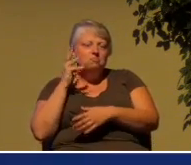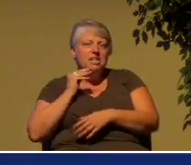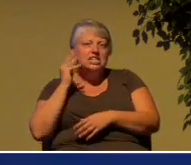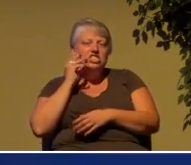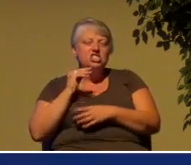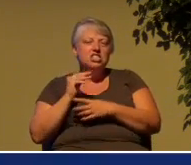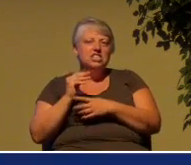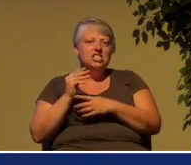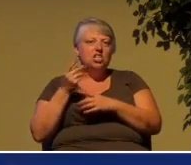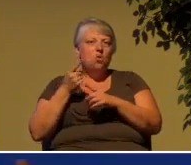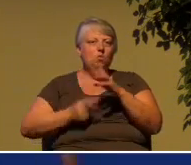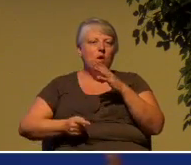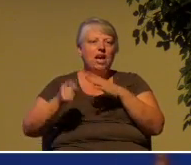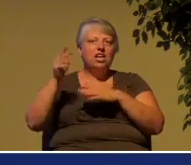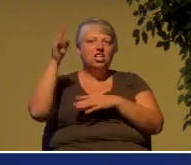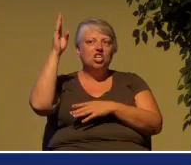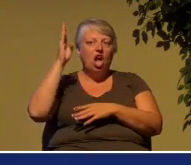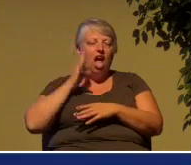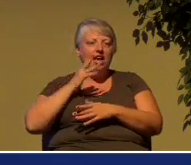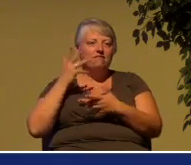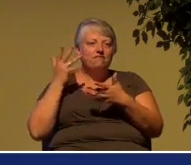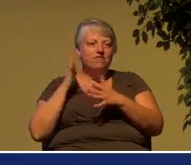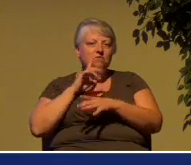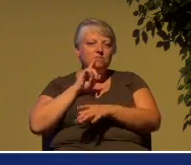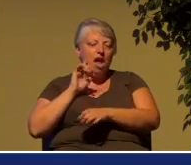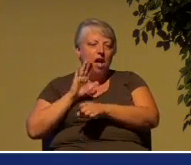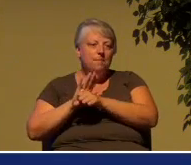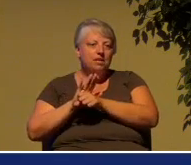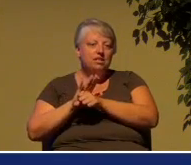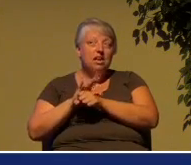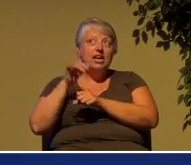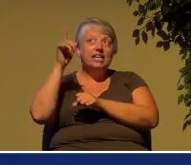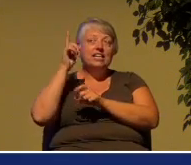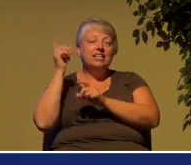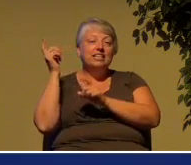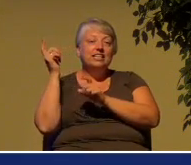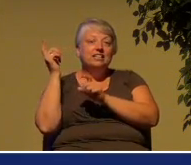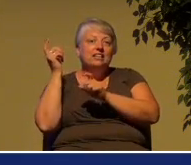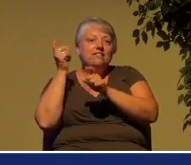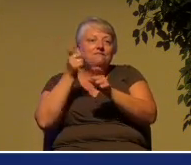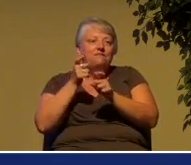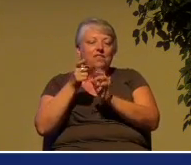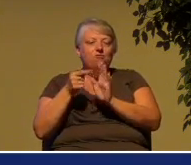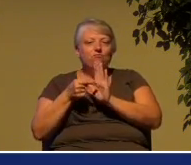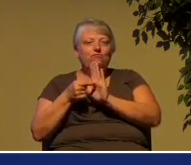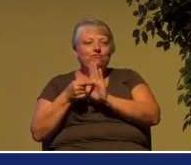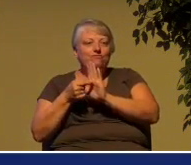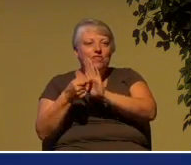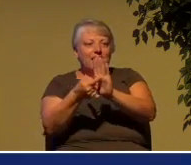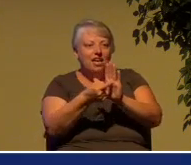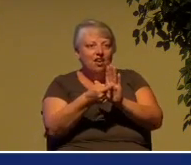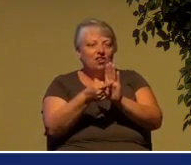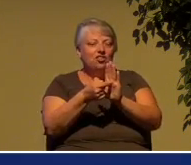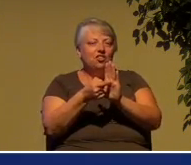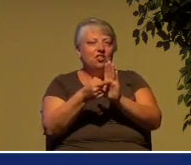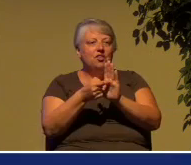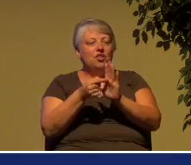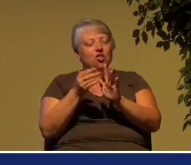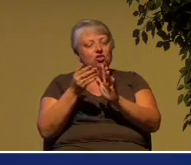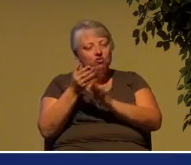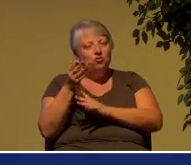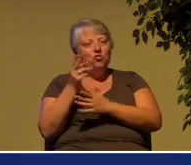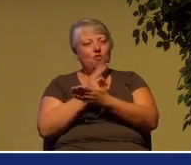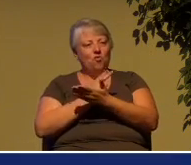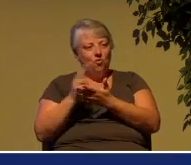God has granted us or revealed to us by the Holy